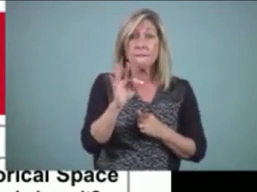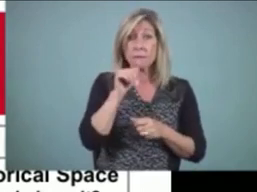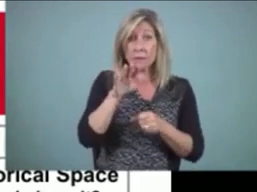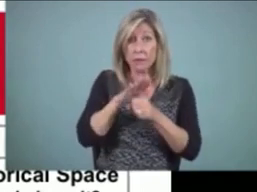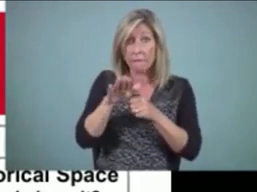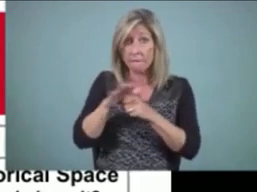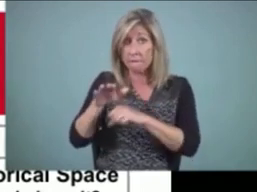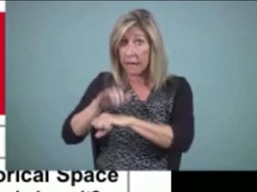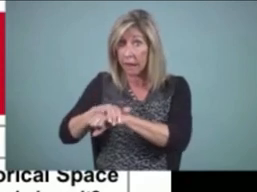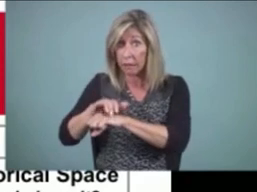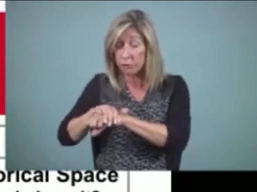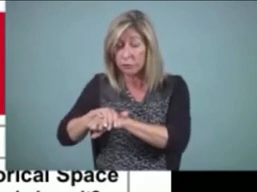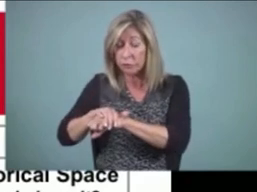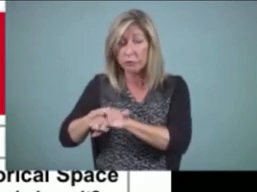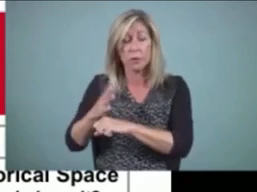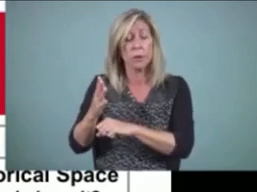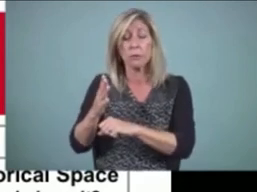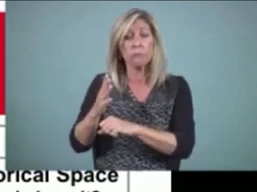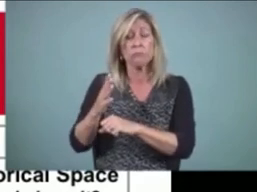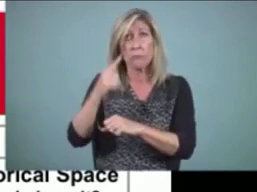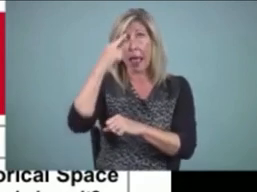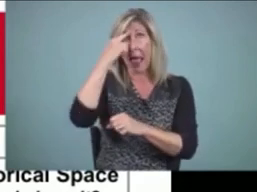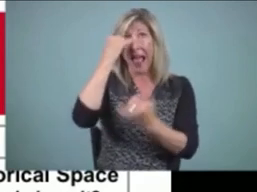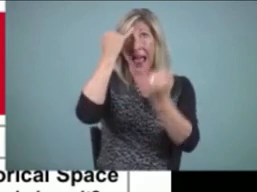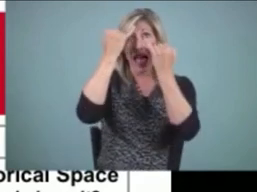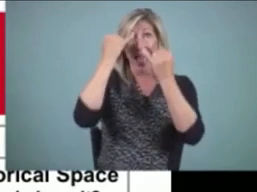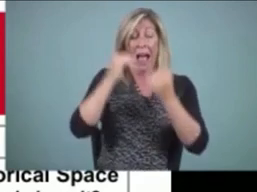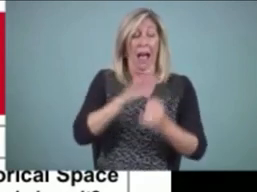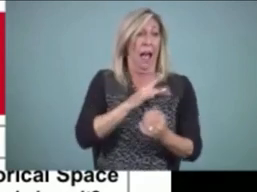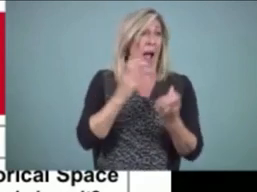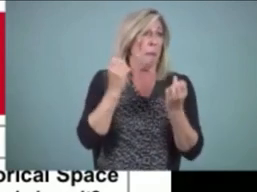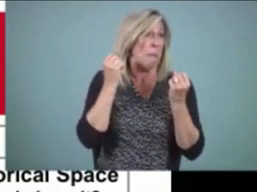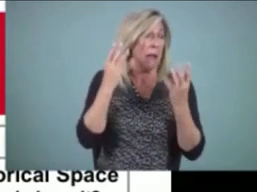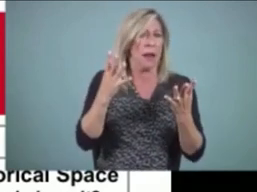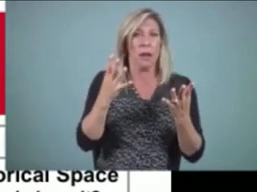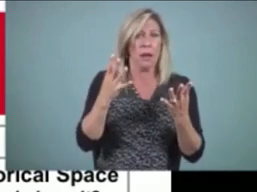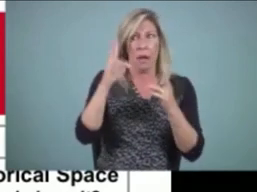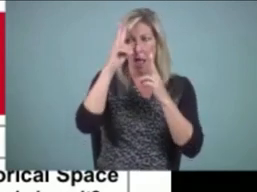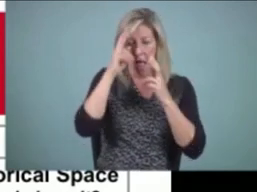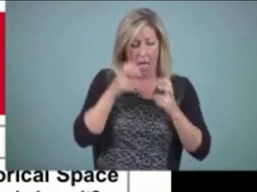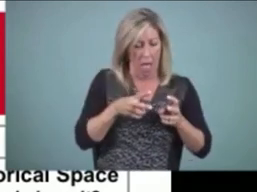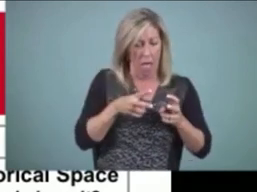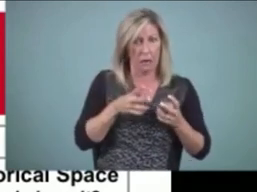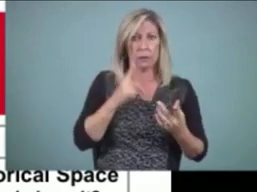no matter how many great ideas you have, you're not going to be able to get them down on the page.